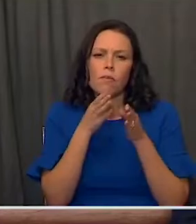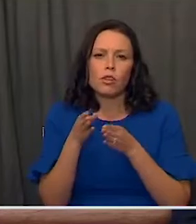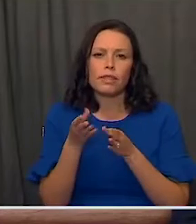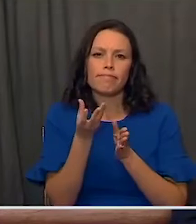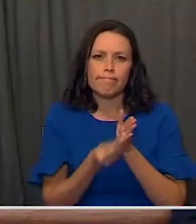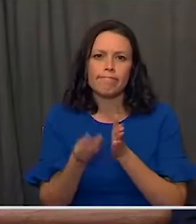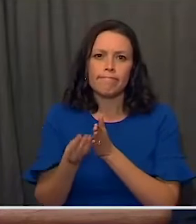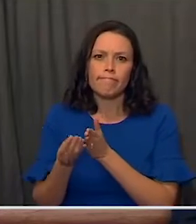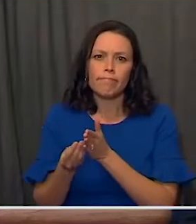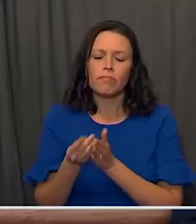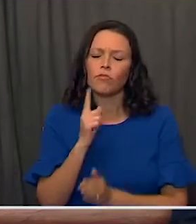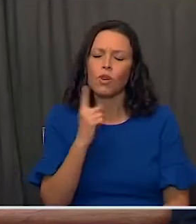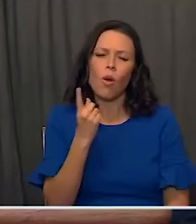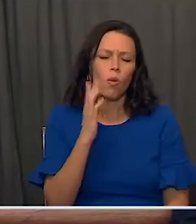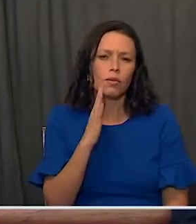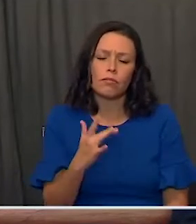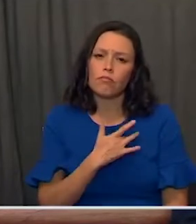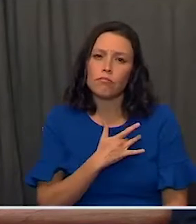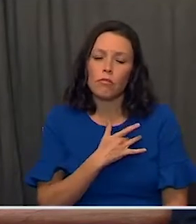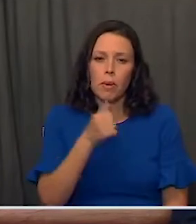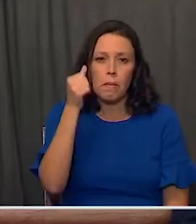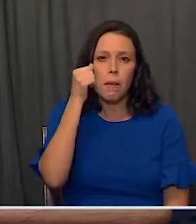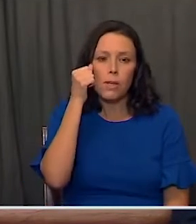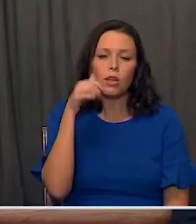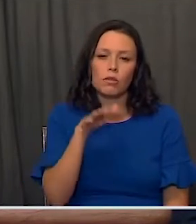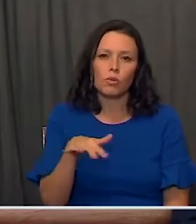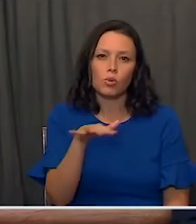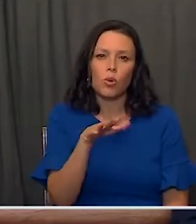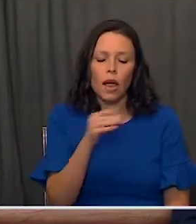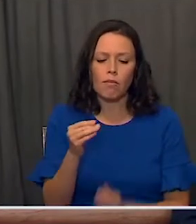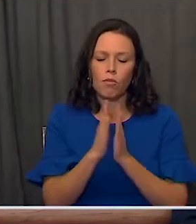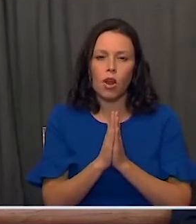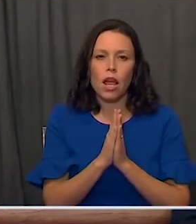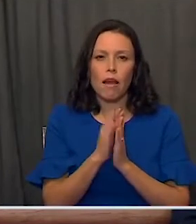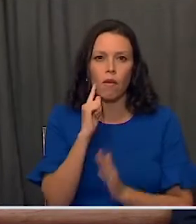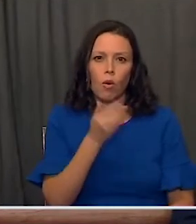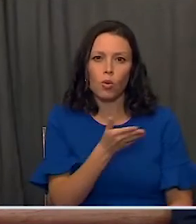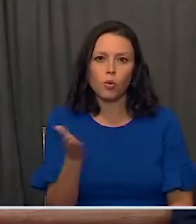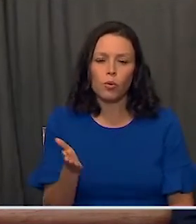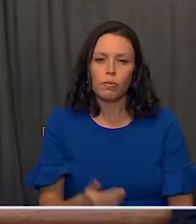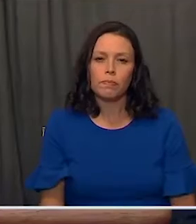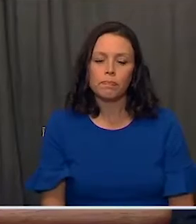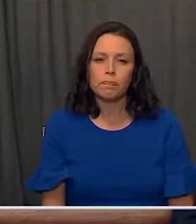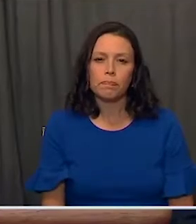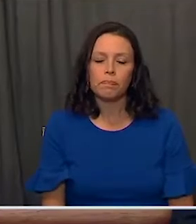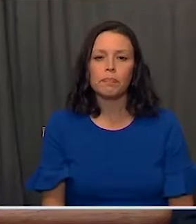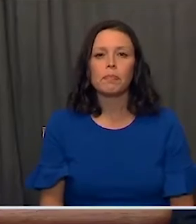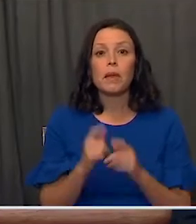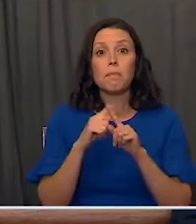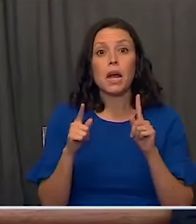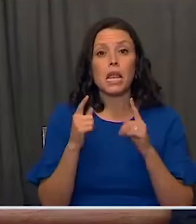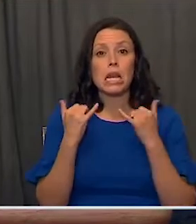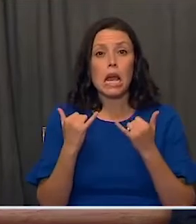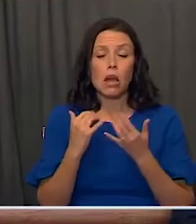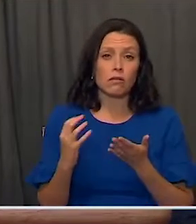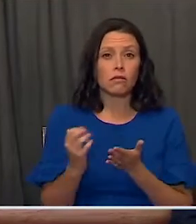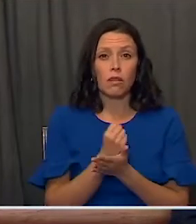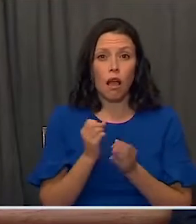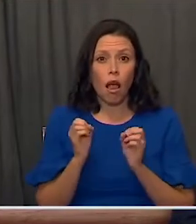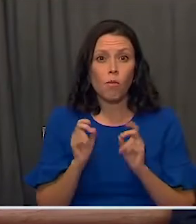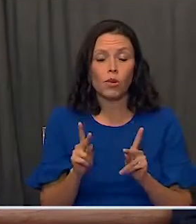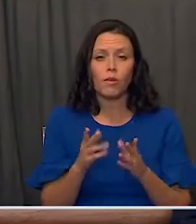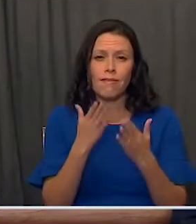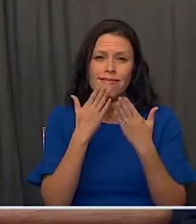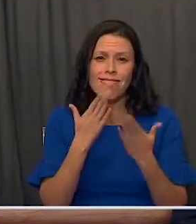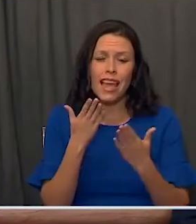you will always be in our hearts and you will remain in our prayers. But we wanted to take this opportunity also to